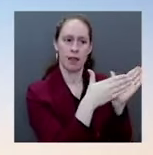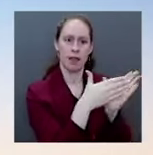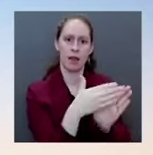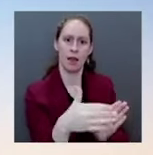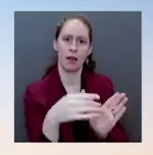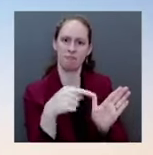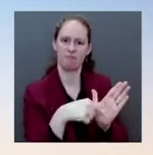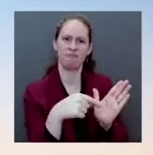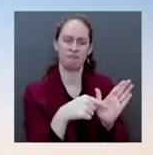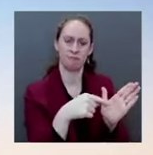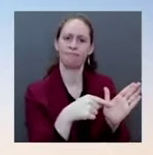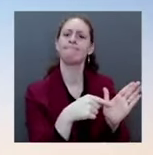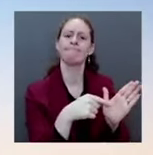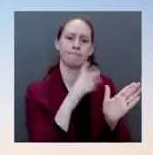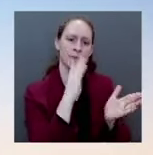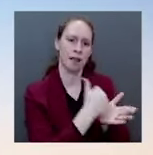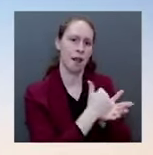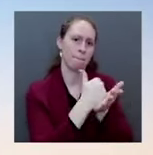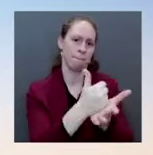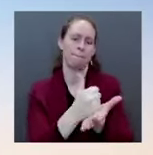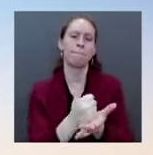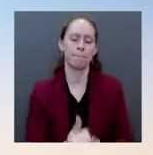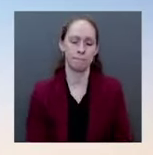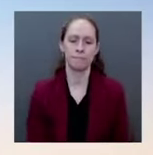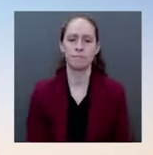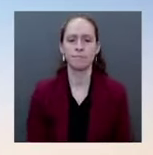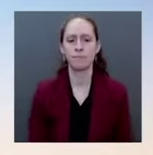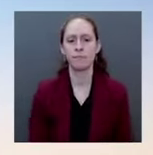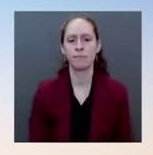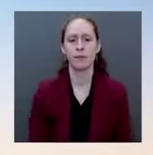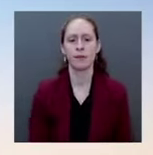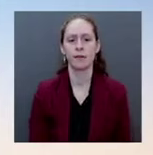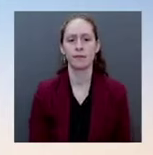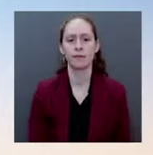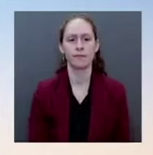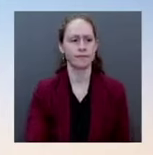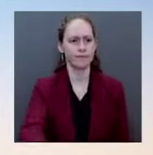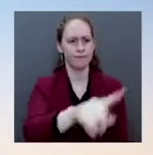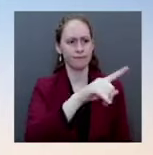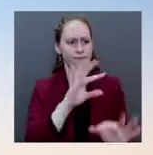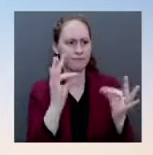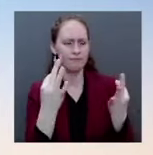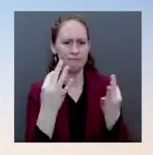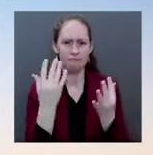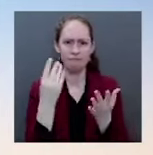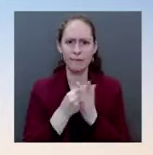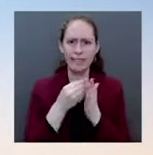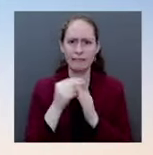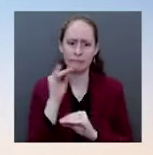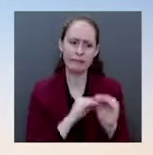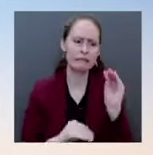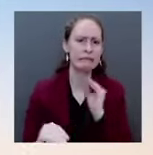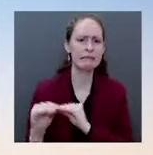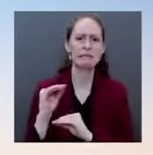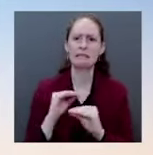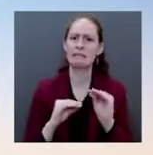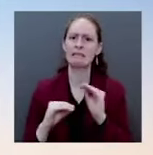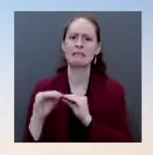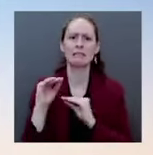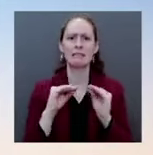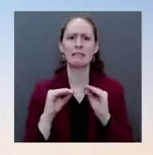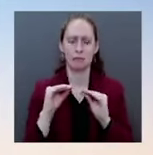food. As a result, we saw hunger in the United States decline in 2021.